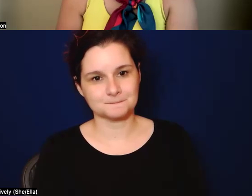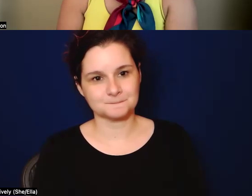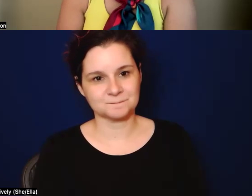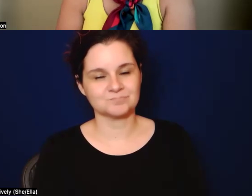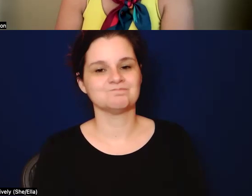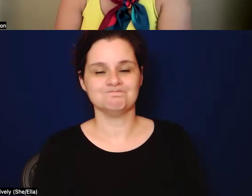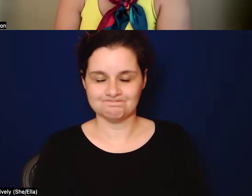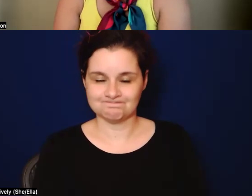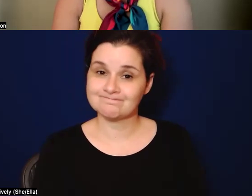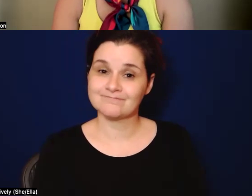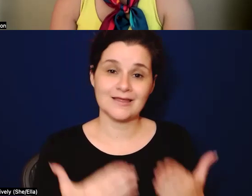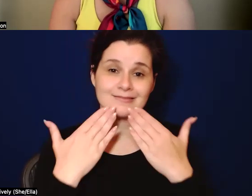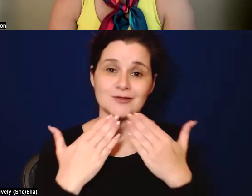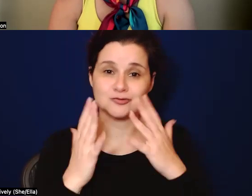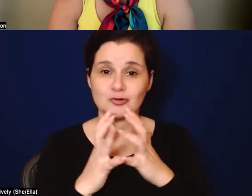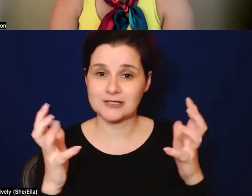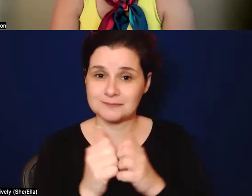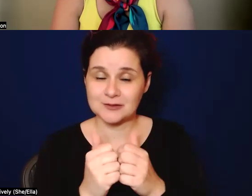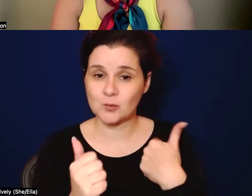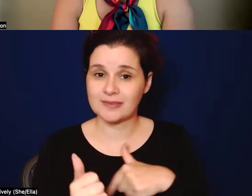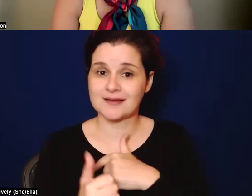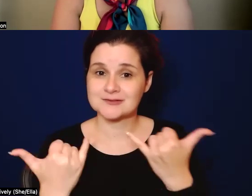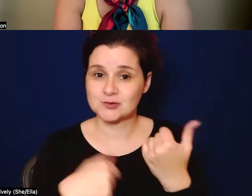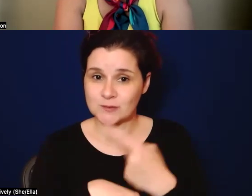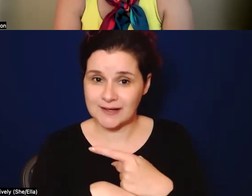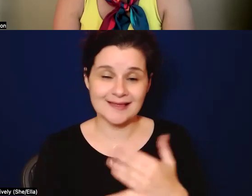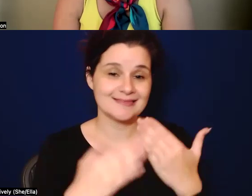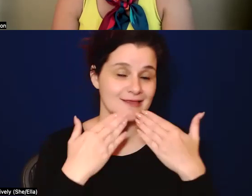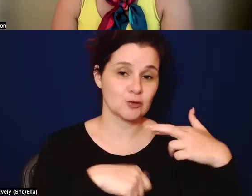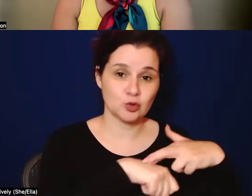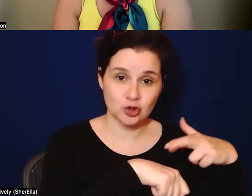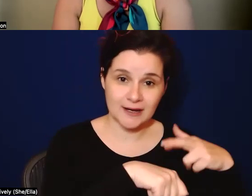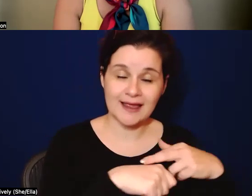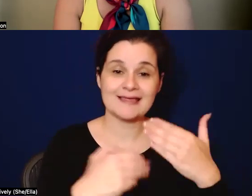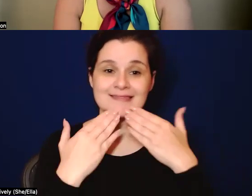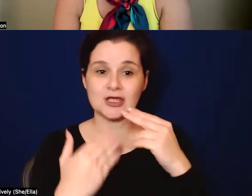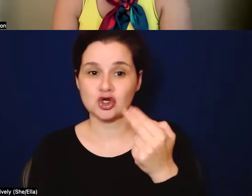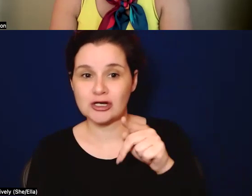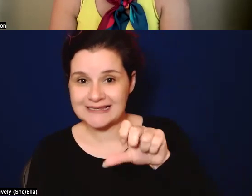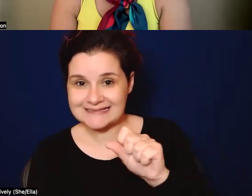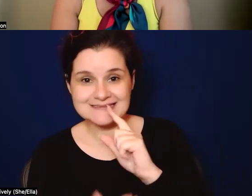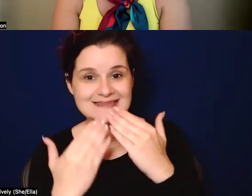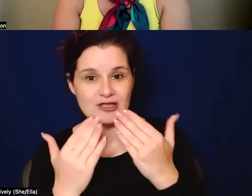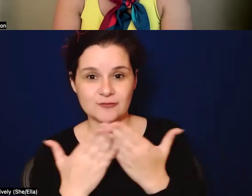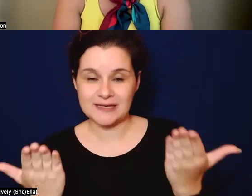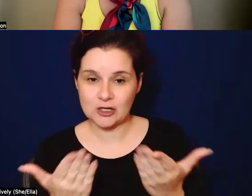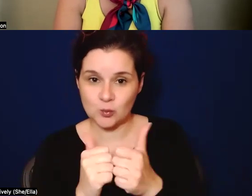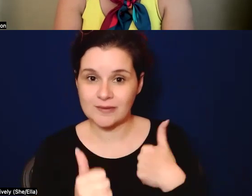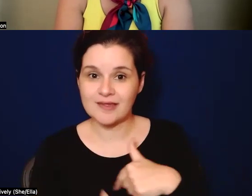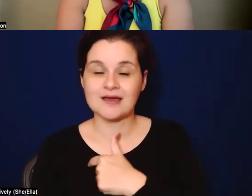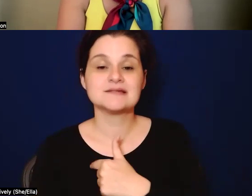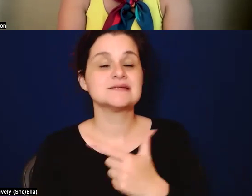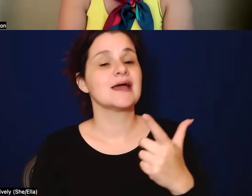Thank you all so much for being with us here today. Thank you, Maria. Thank you, Hercules, for being with us. Um, as